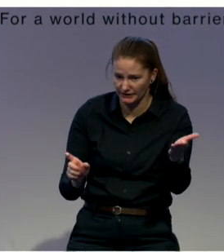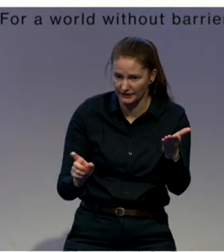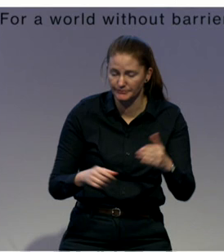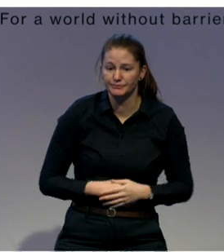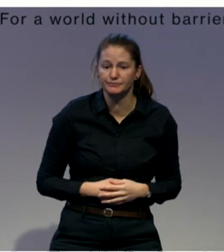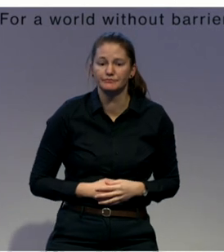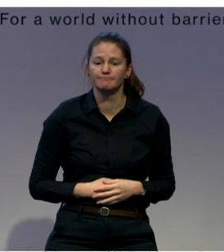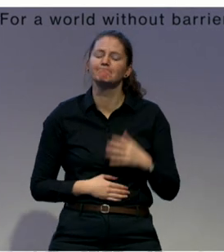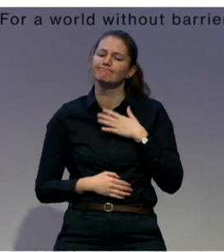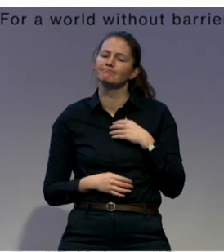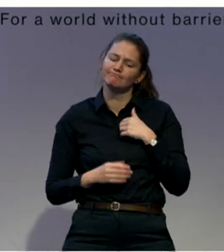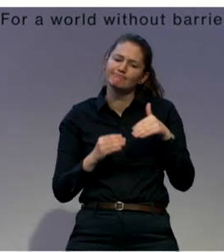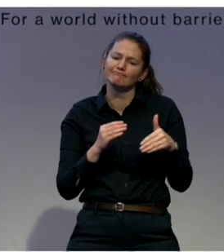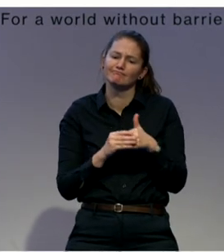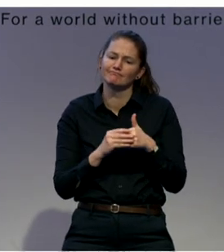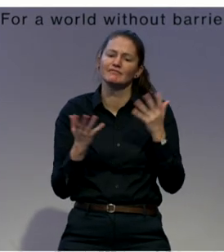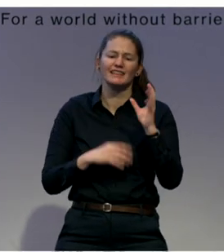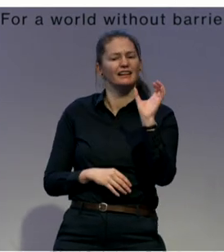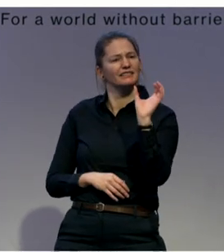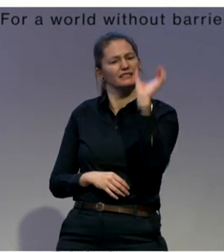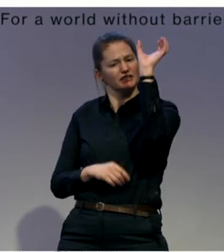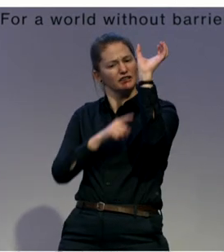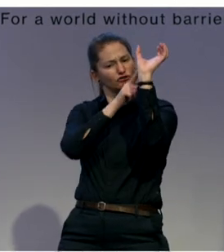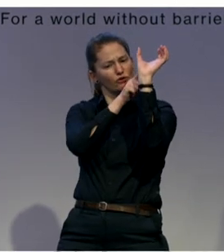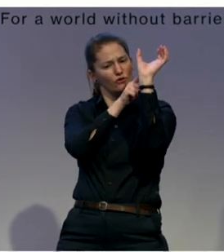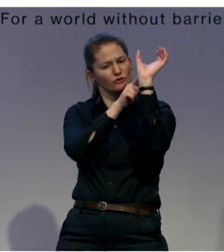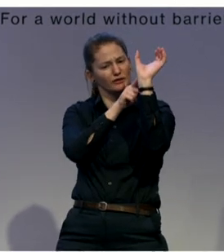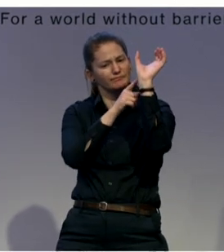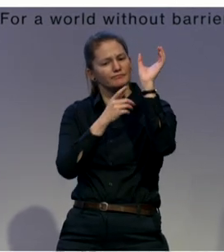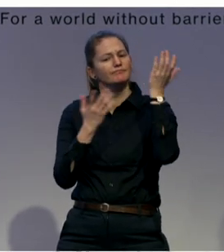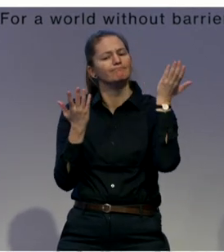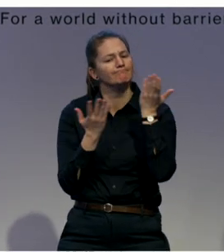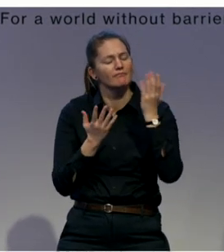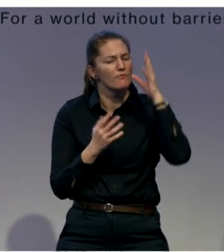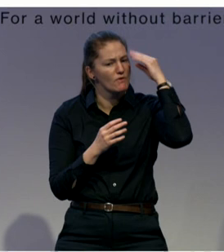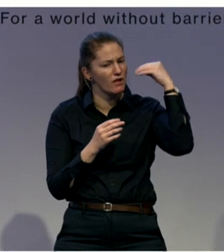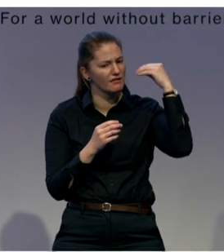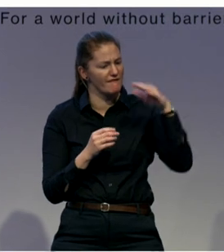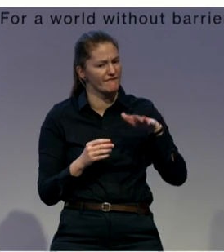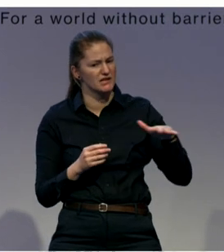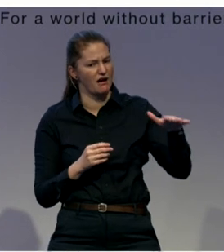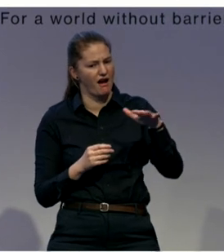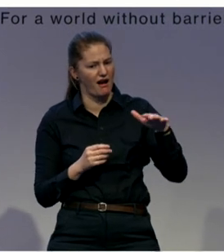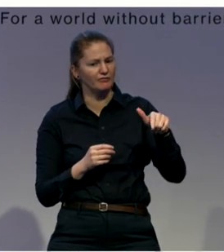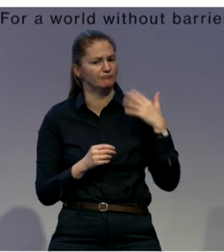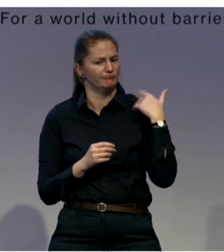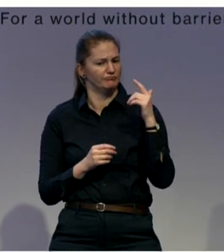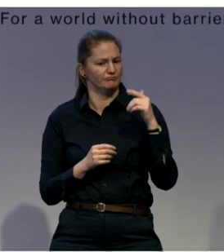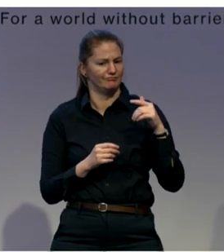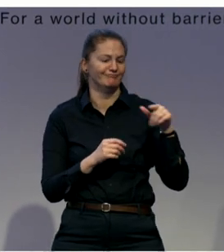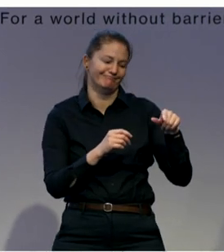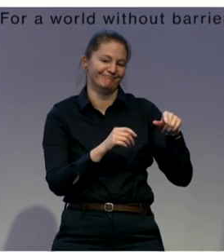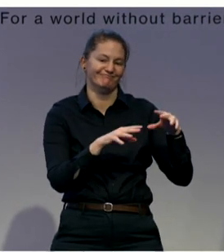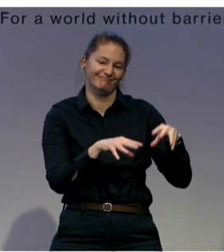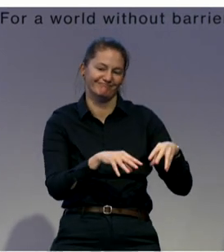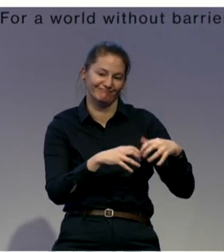Moldova was founded by Keystone Human Services International from